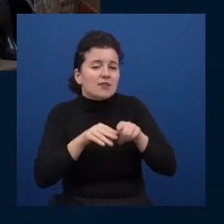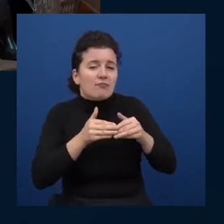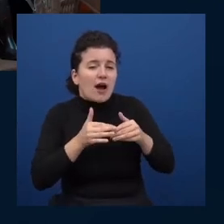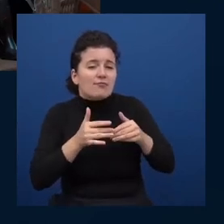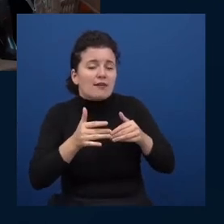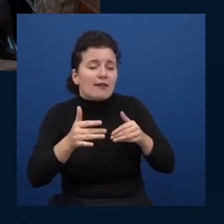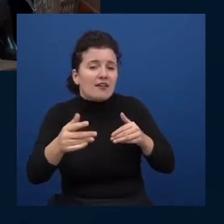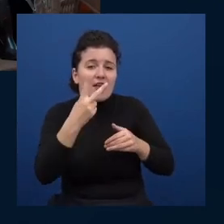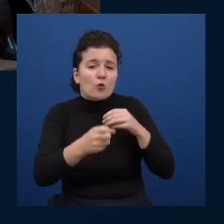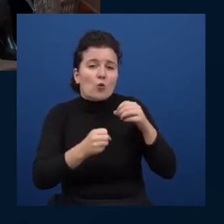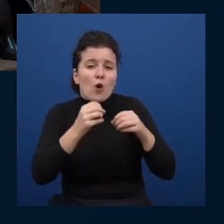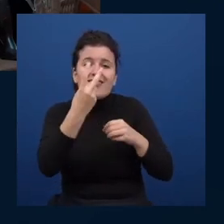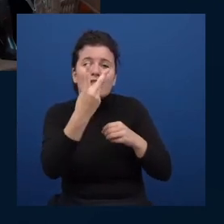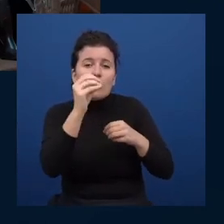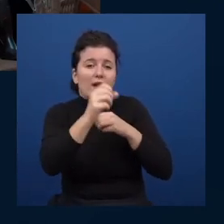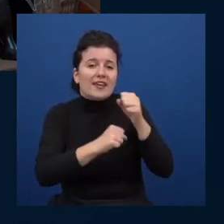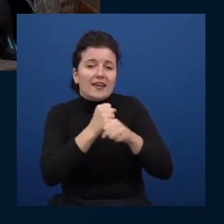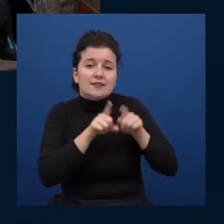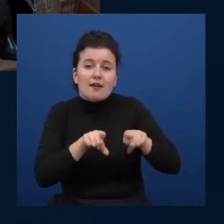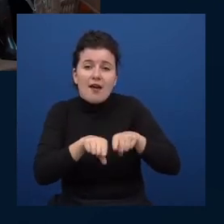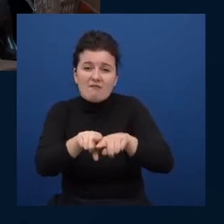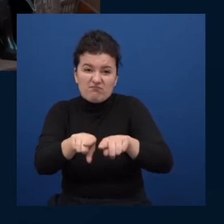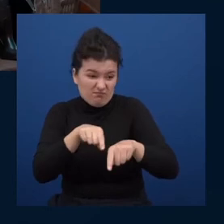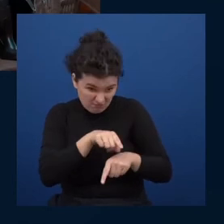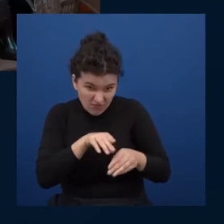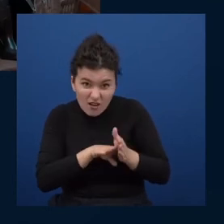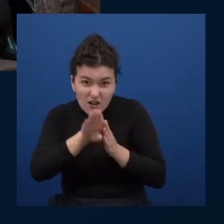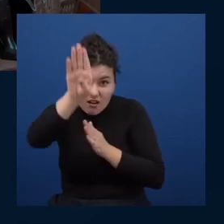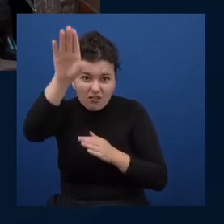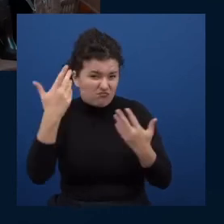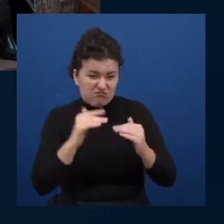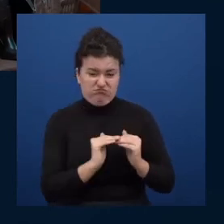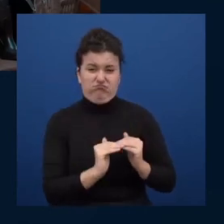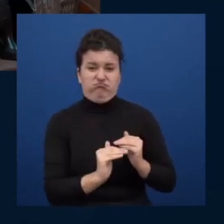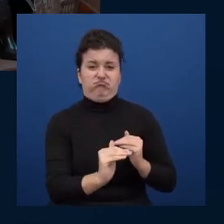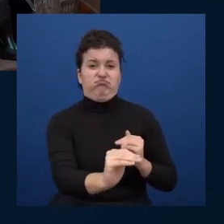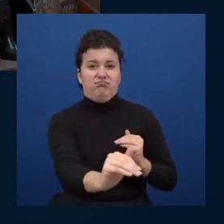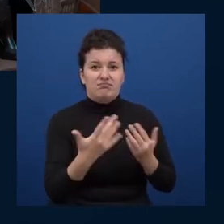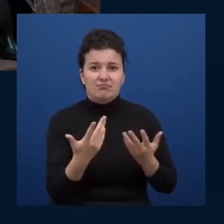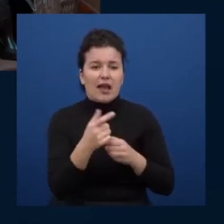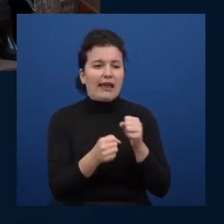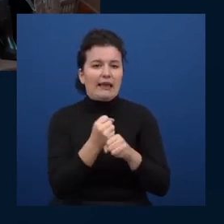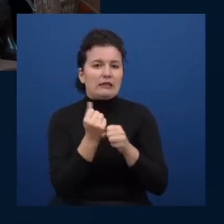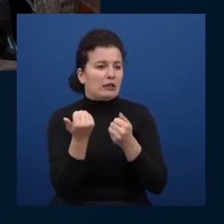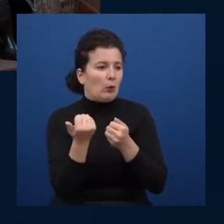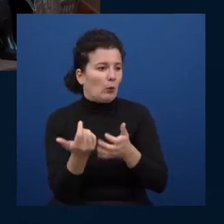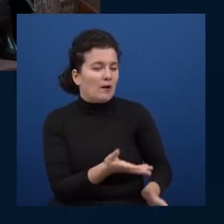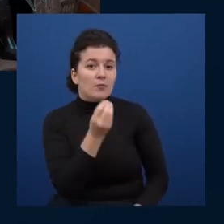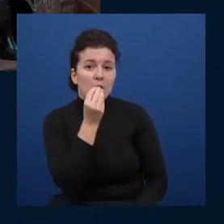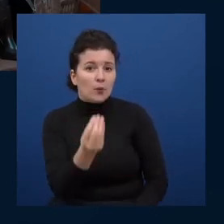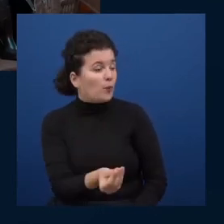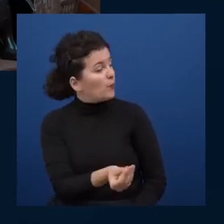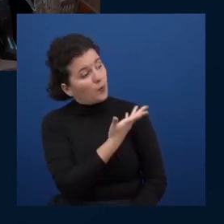the next thing they're not improving themselves they're there are there are lost years i have lost years